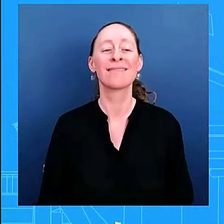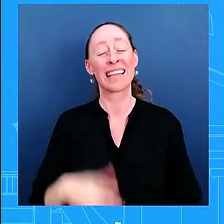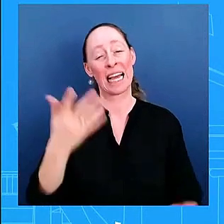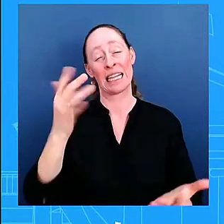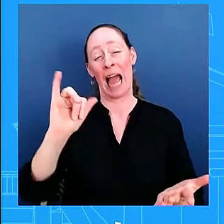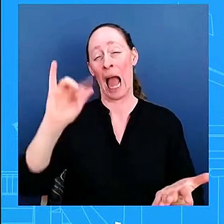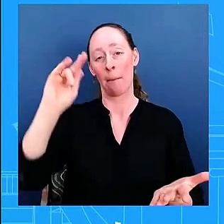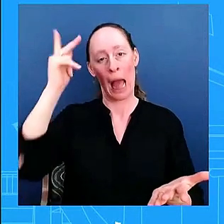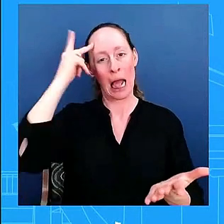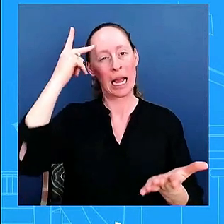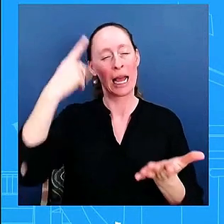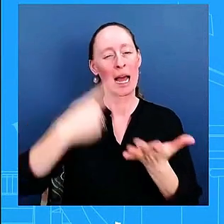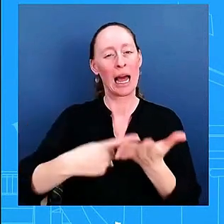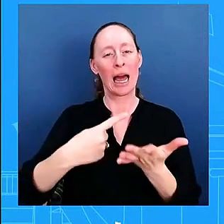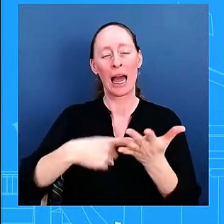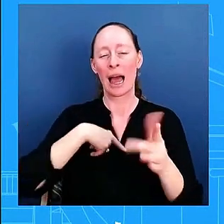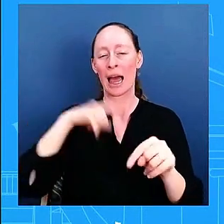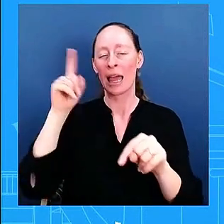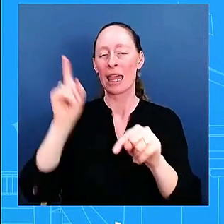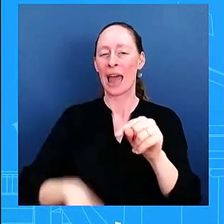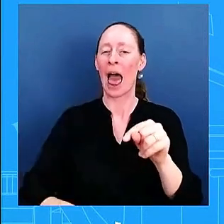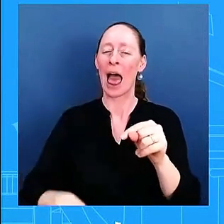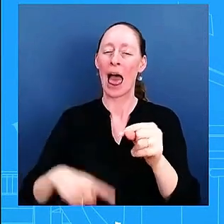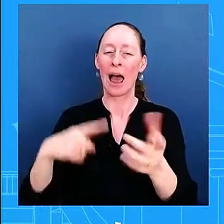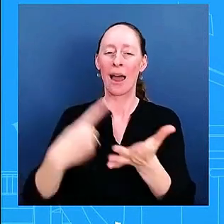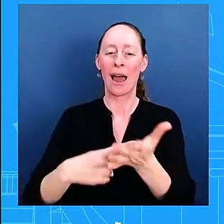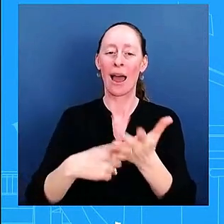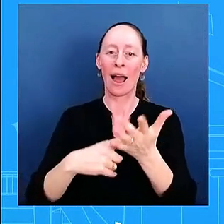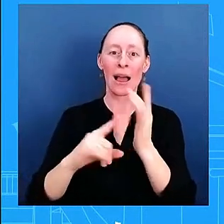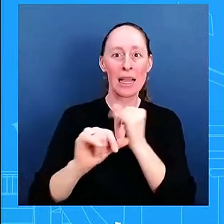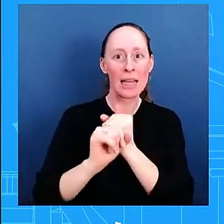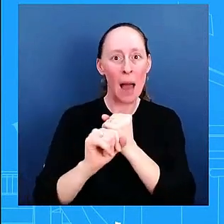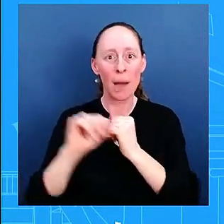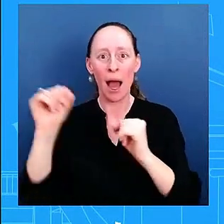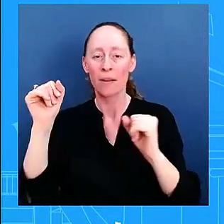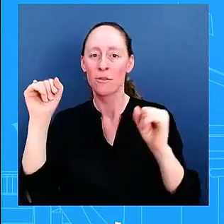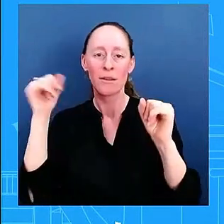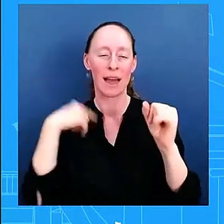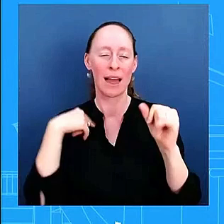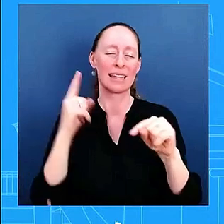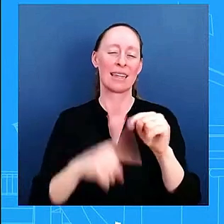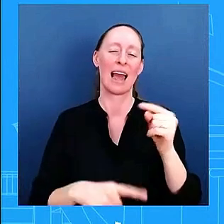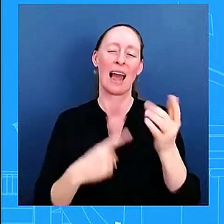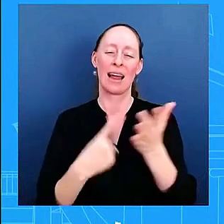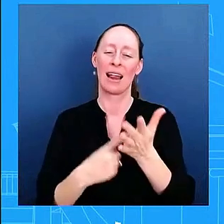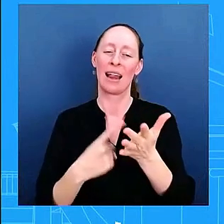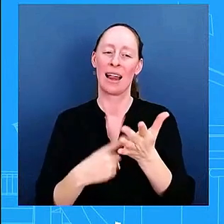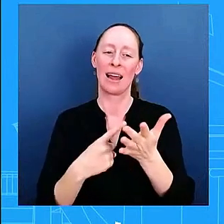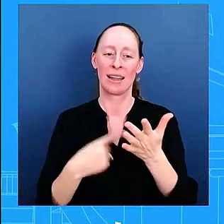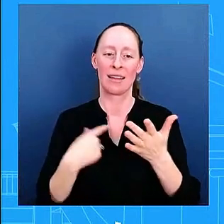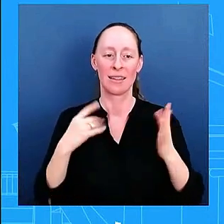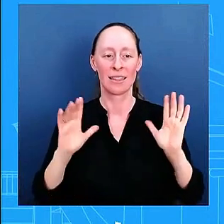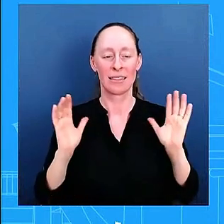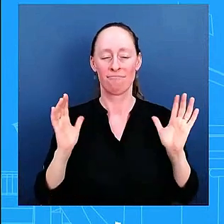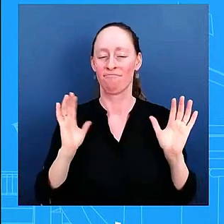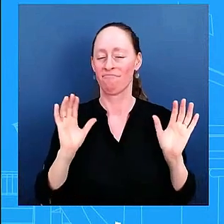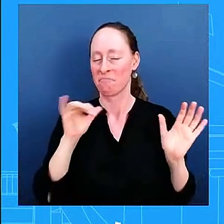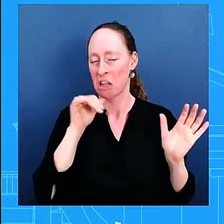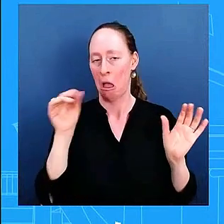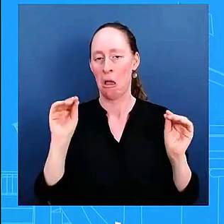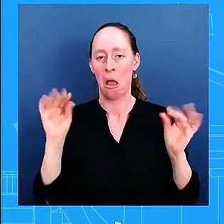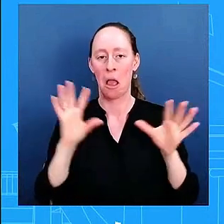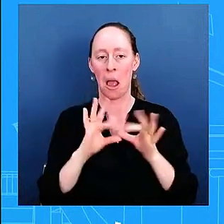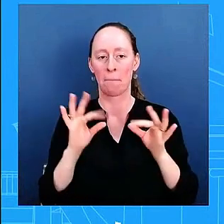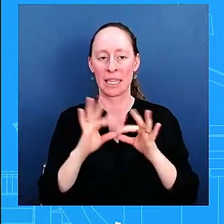political campaign and a political reaction to however they need whatever they need to do on the ground so i'm not going to speak to that uh the president